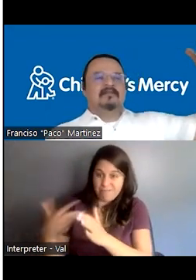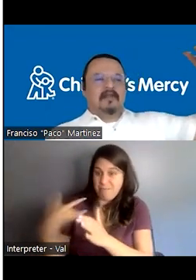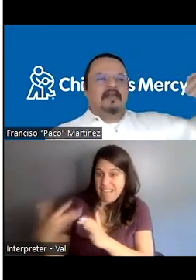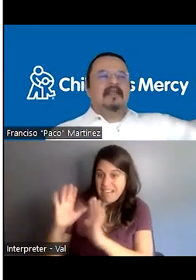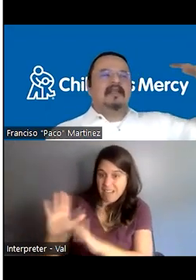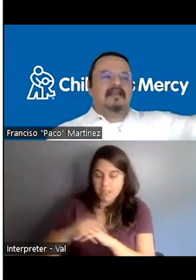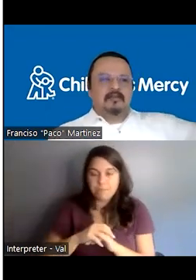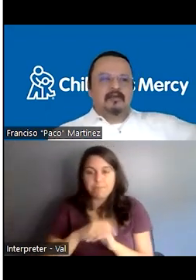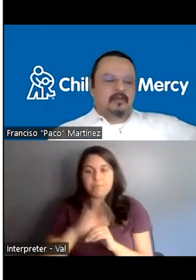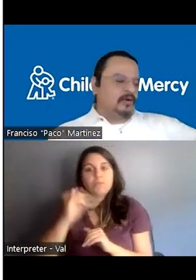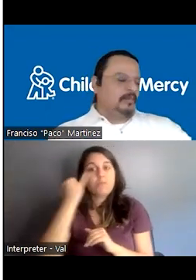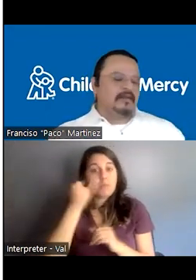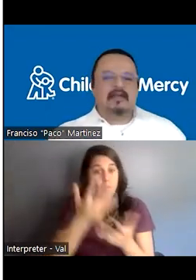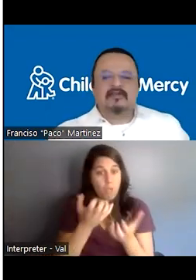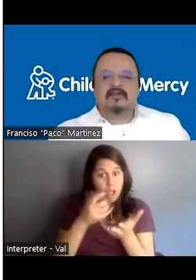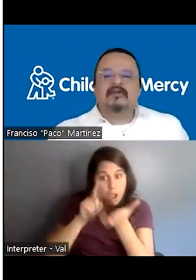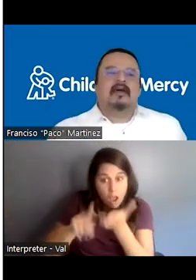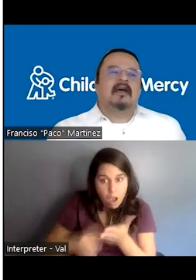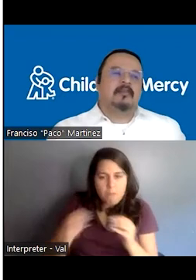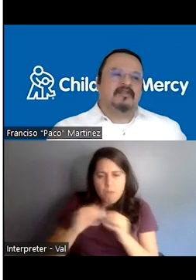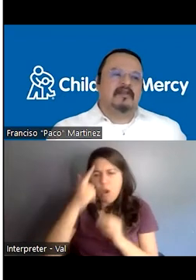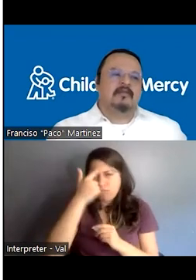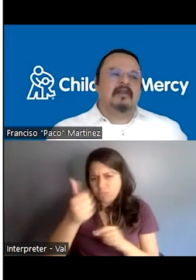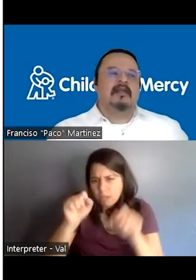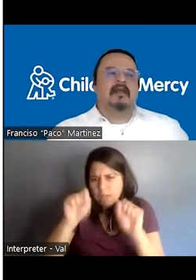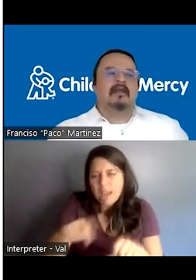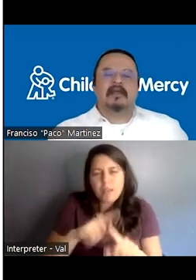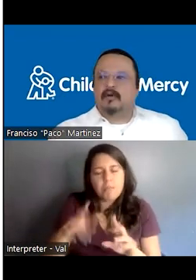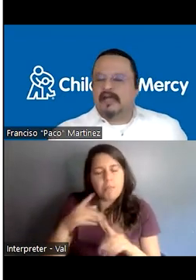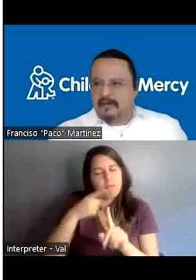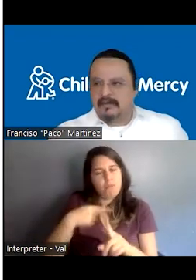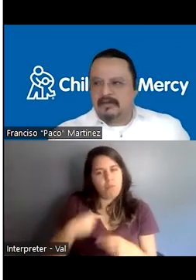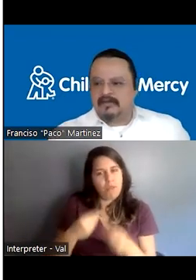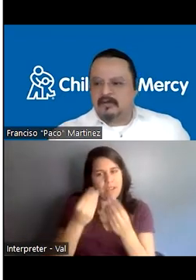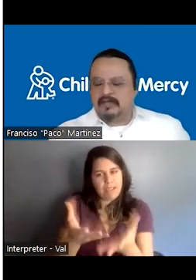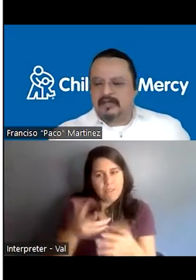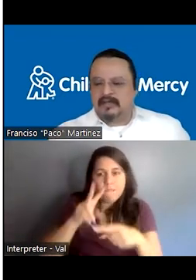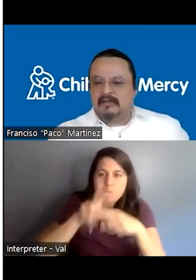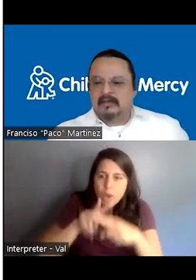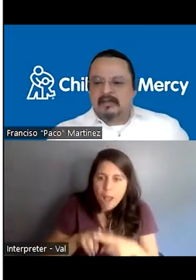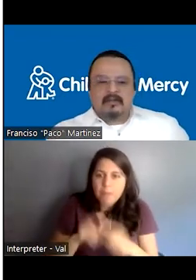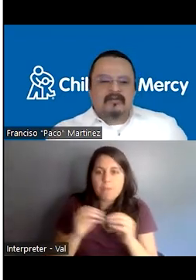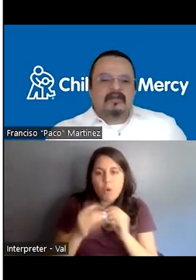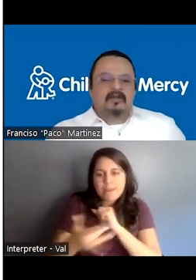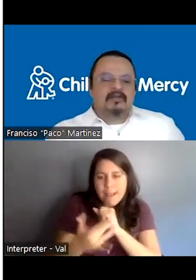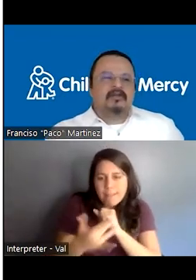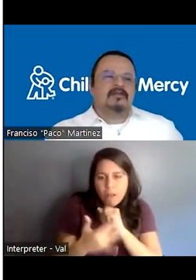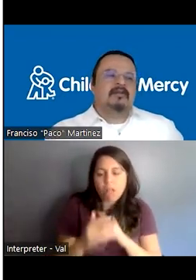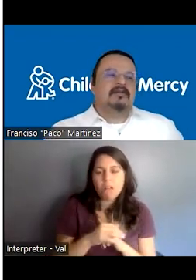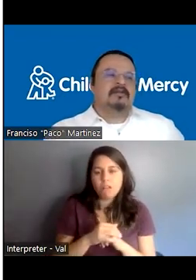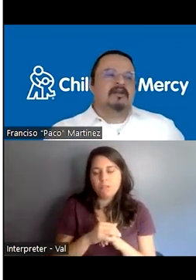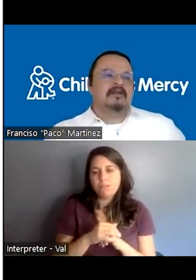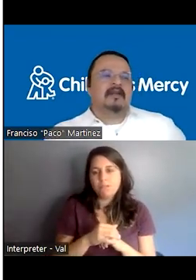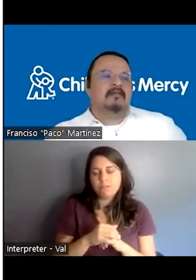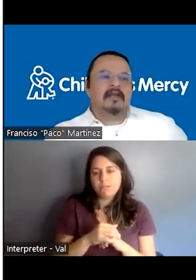if they want, they can explore more, but they also, uh, are presented with, uh, the vocabulary that is more technical because the doctors